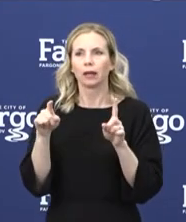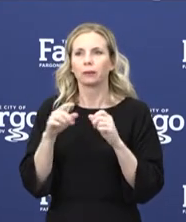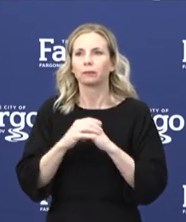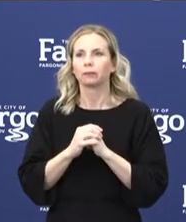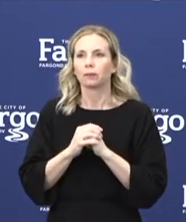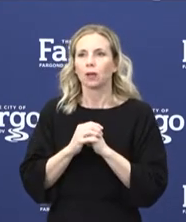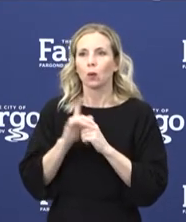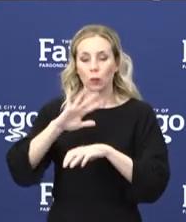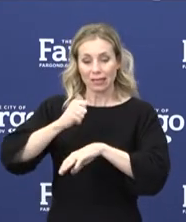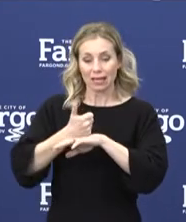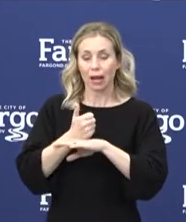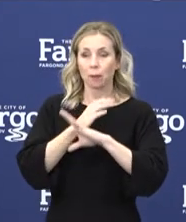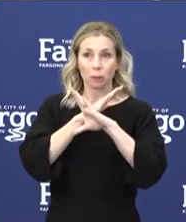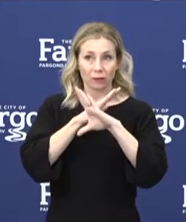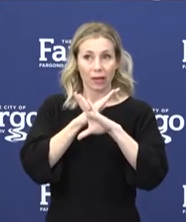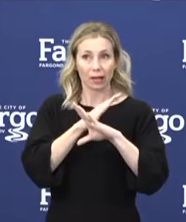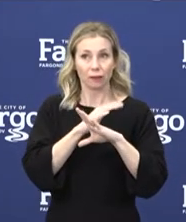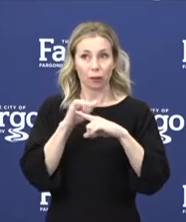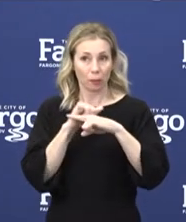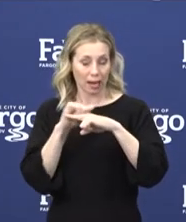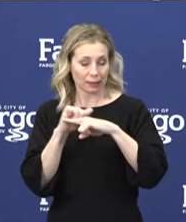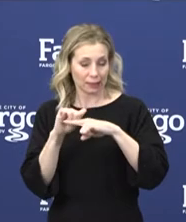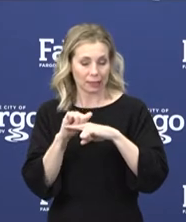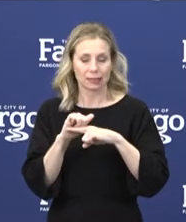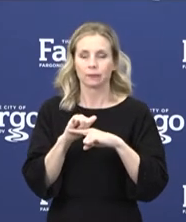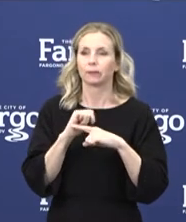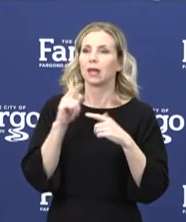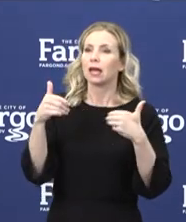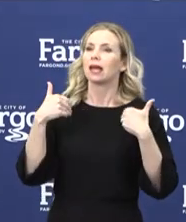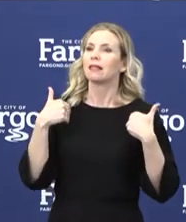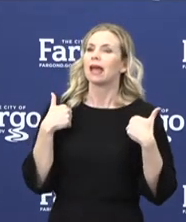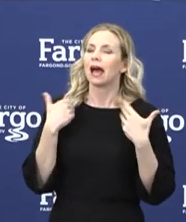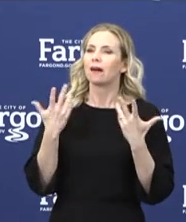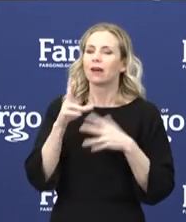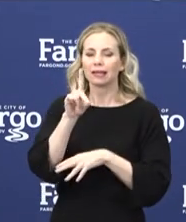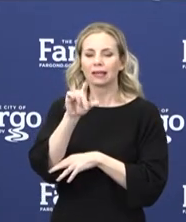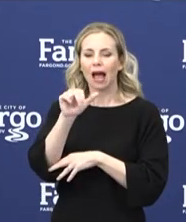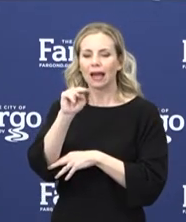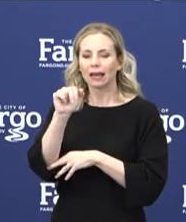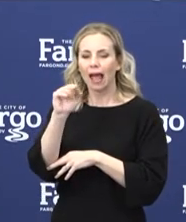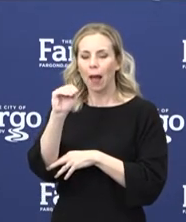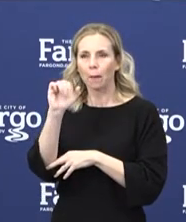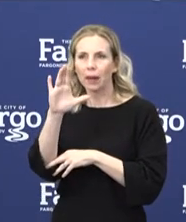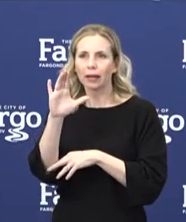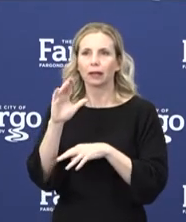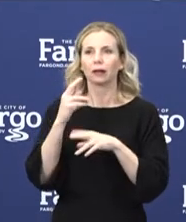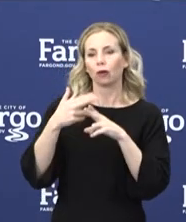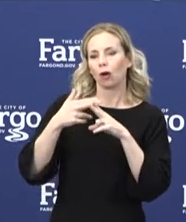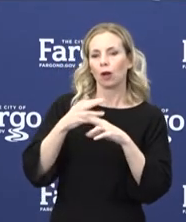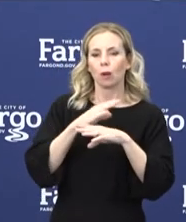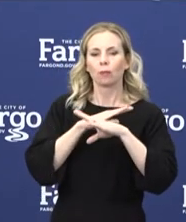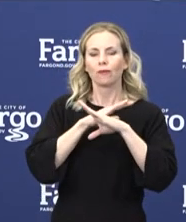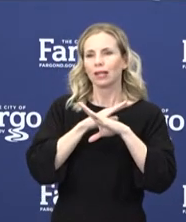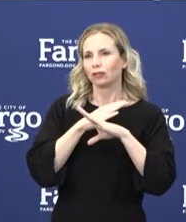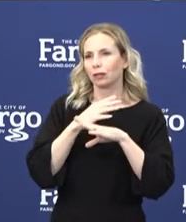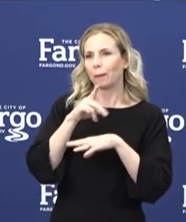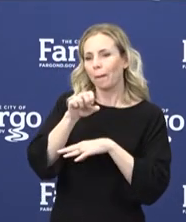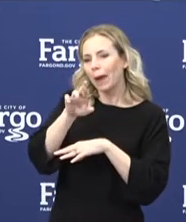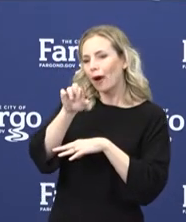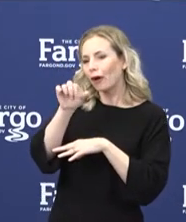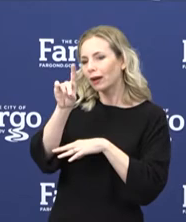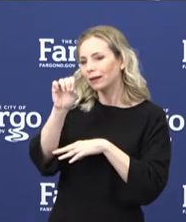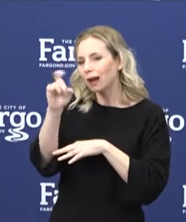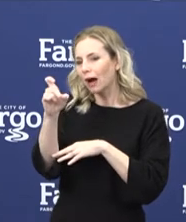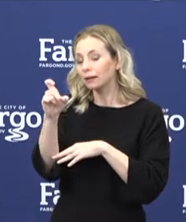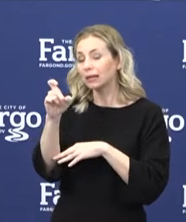place. There's a dynamic called the preparation paradox. And that refers to how preventative measures can intuitively seem like a